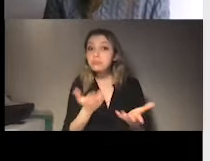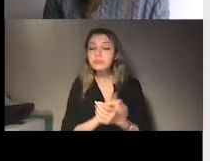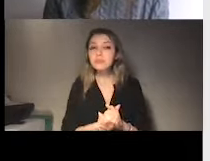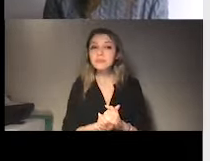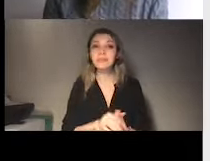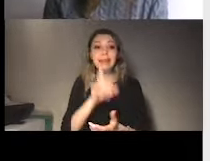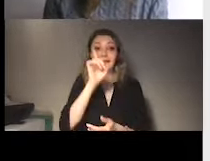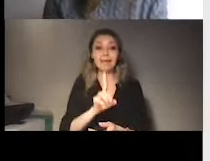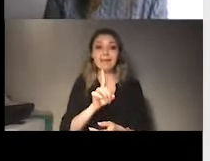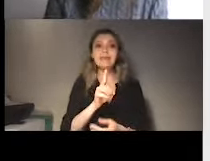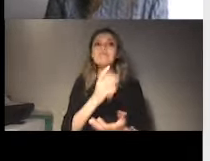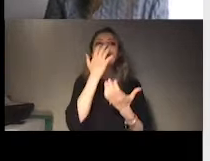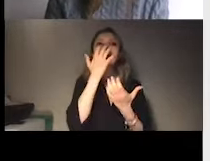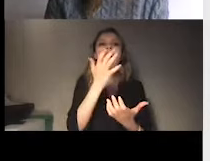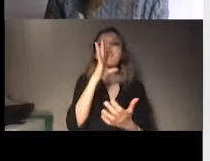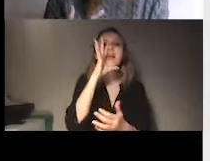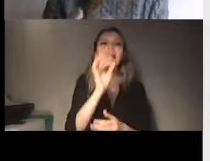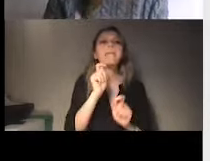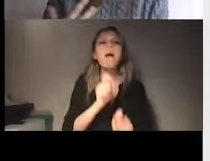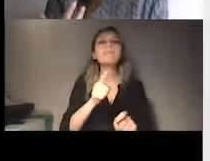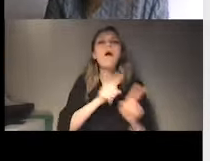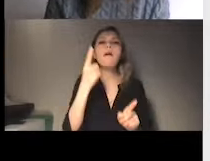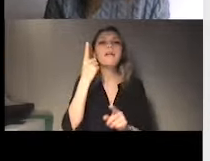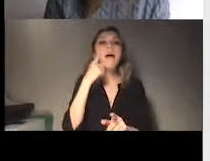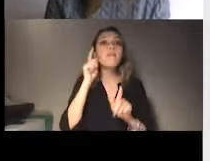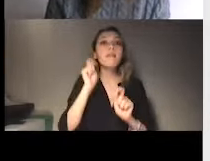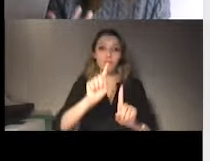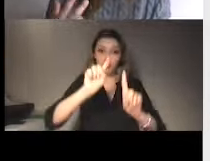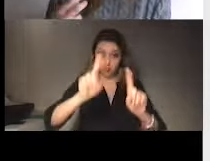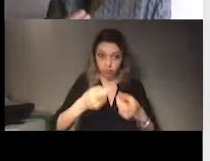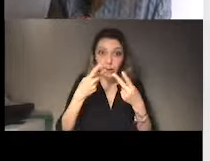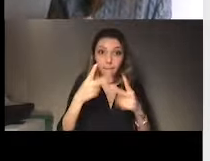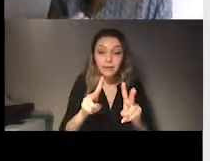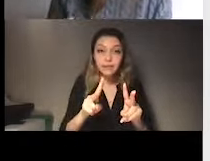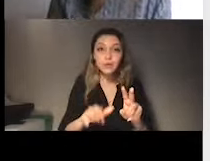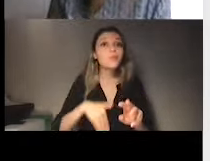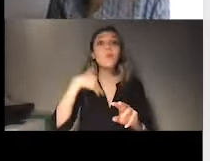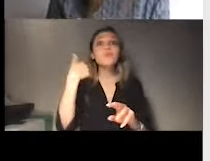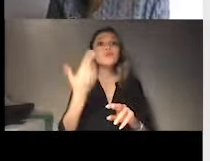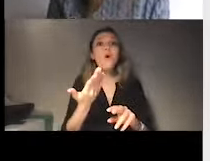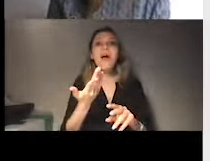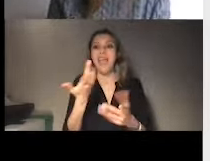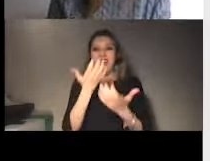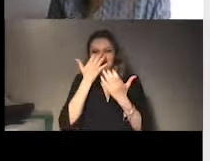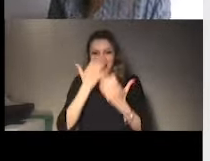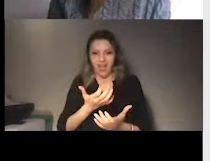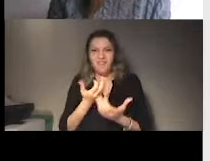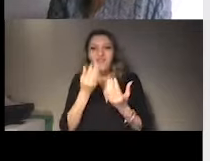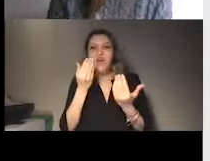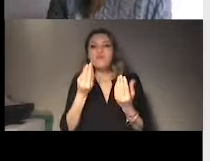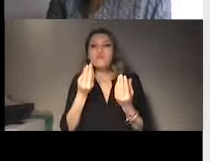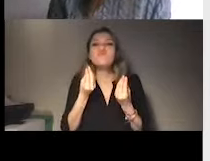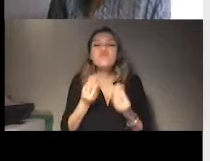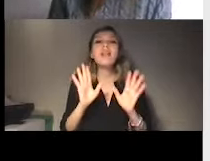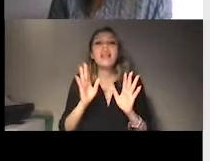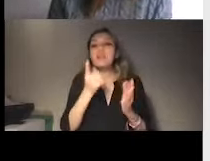they can in some cases provide, for example, technical assistance or with the support, for example, of